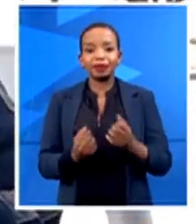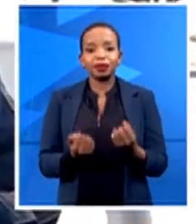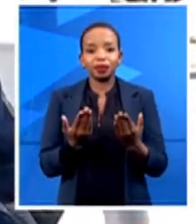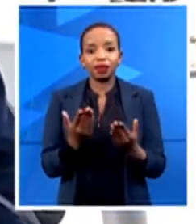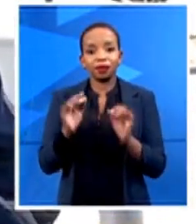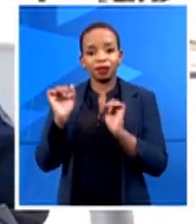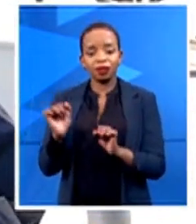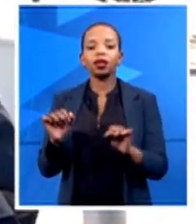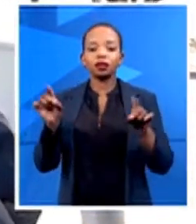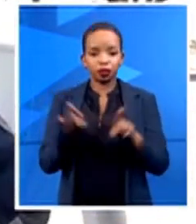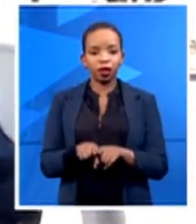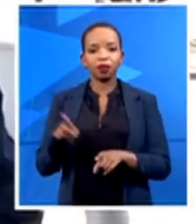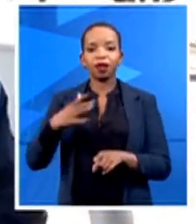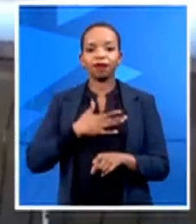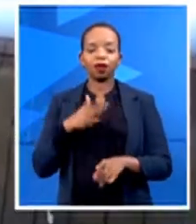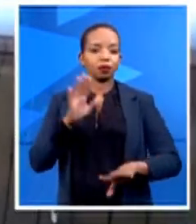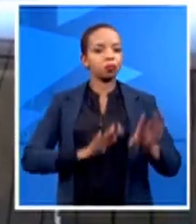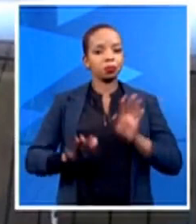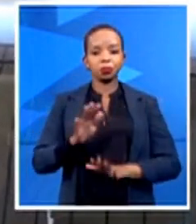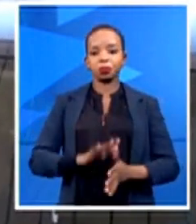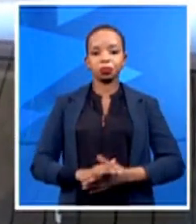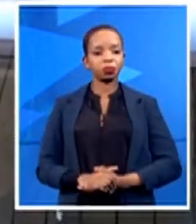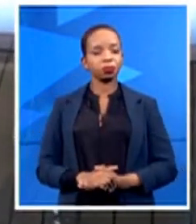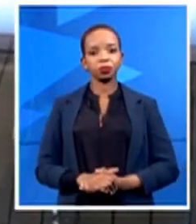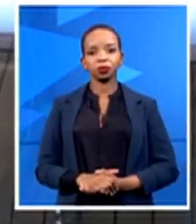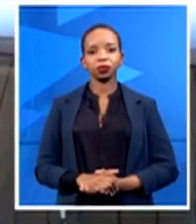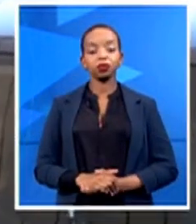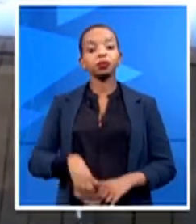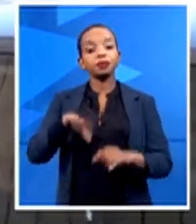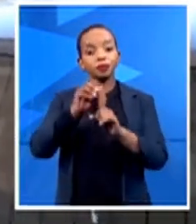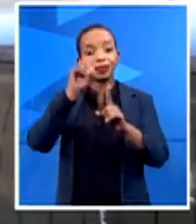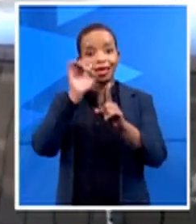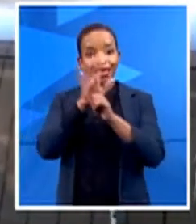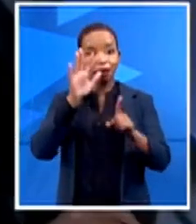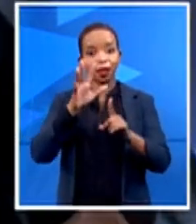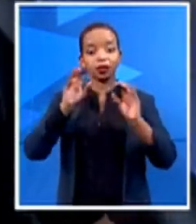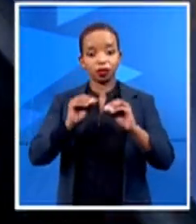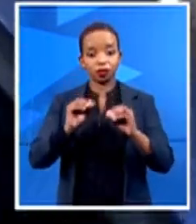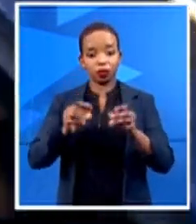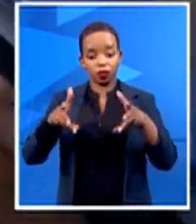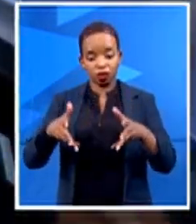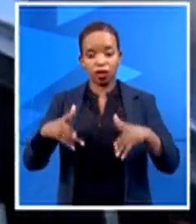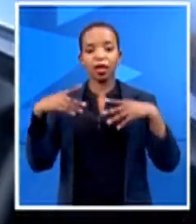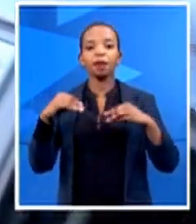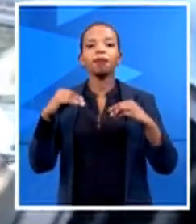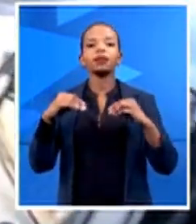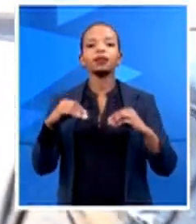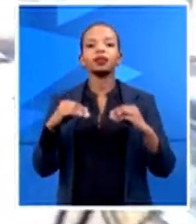The impact that I have here, that it has on the business, it's huge. We've lost a lot of liters.